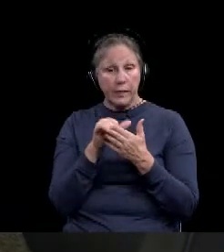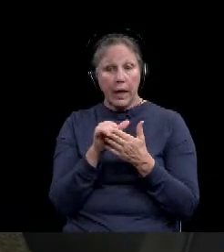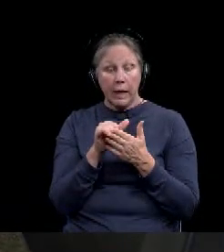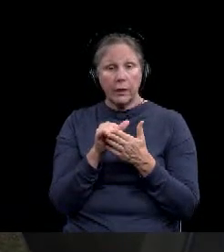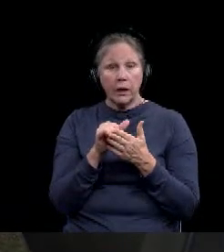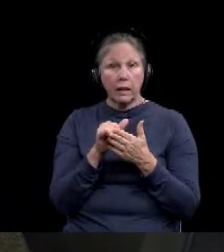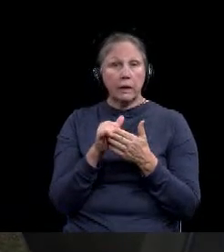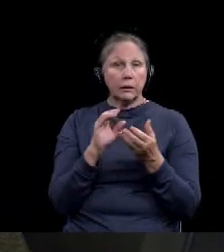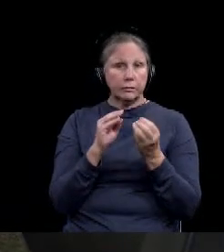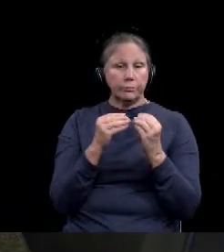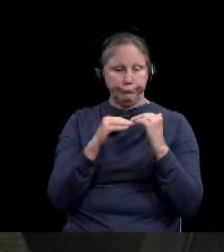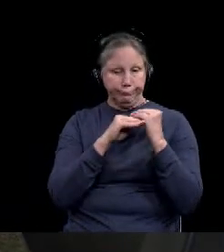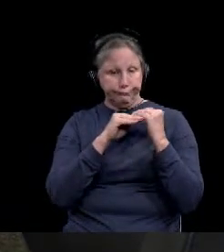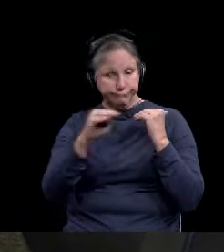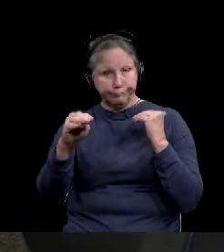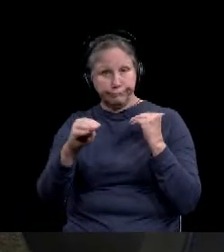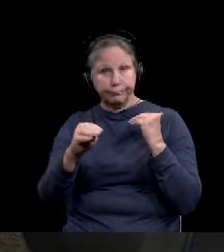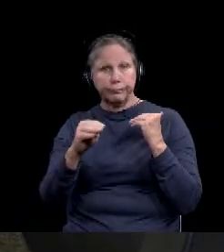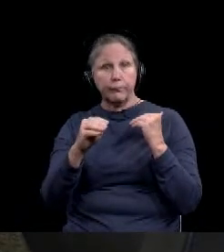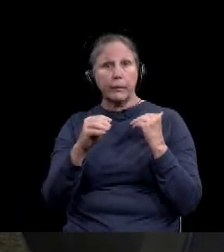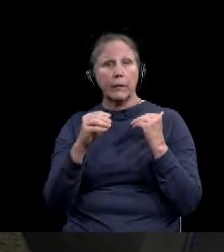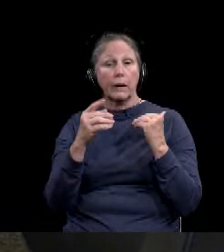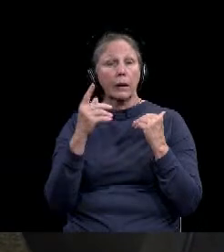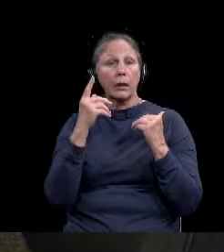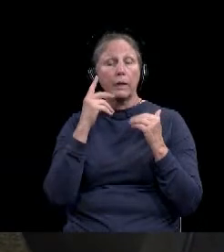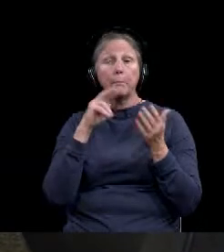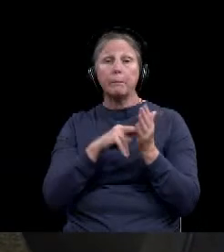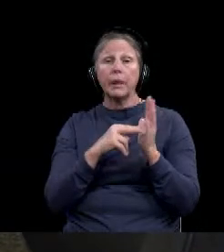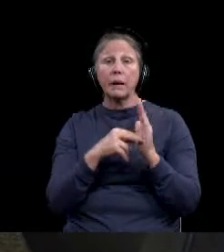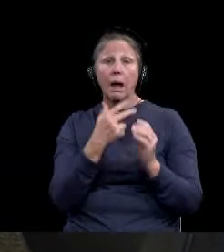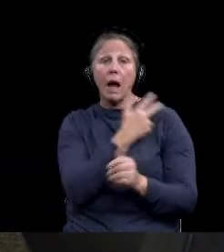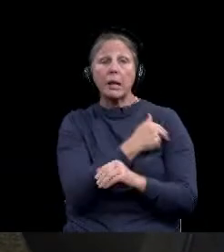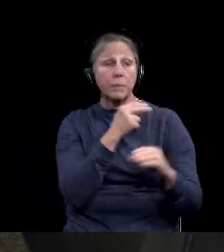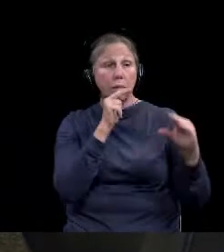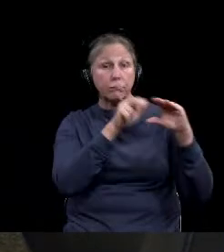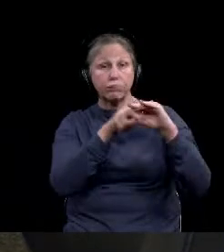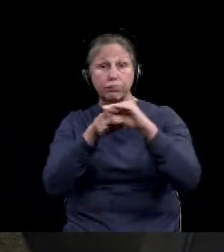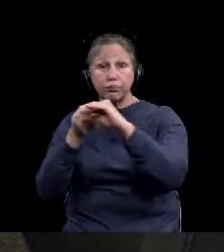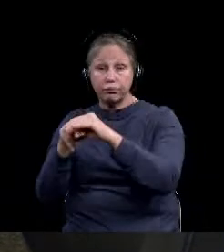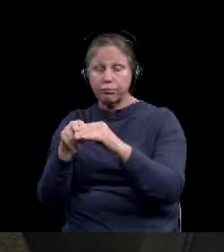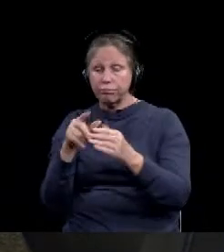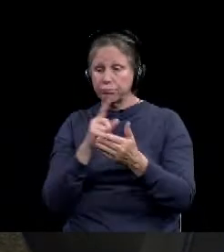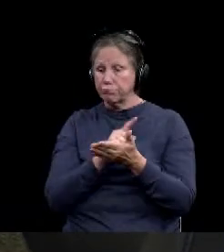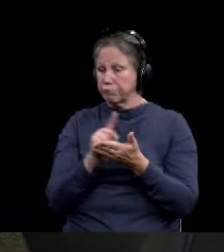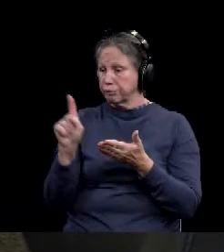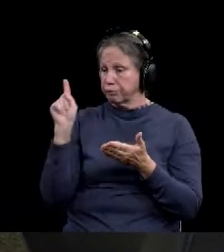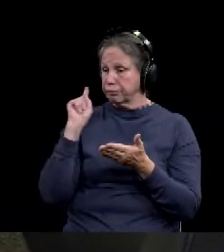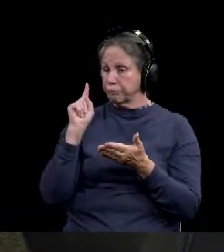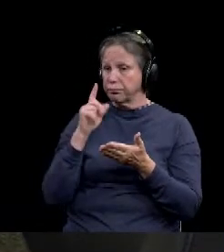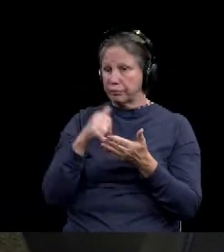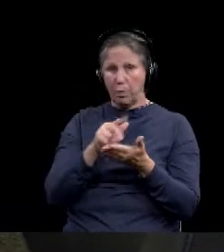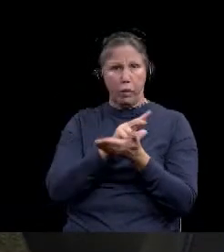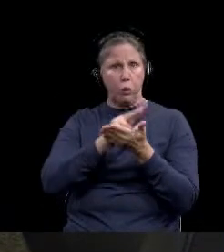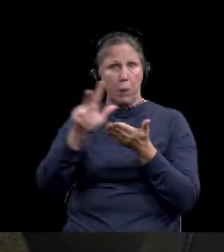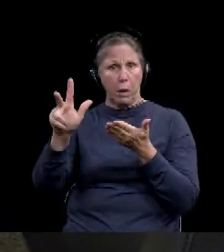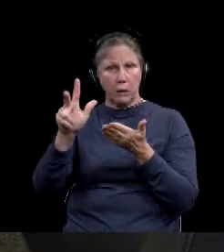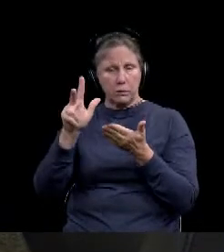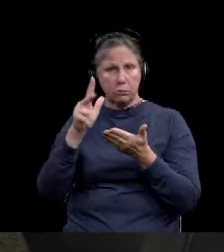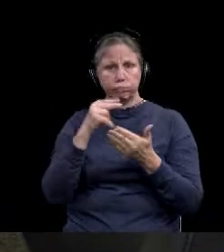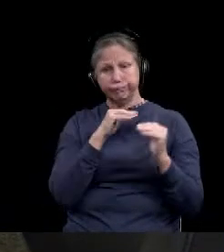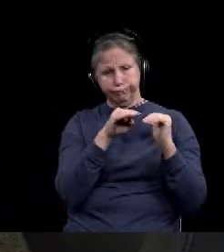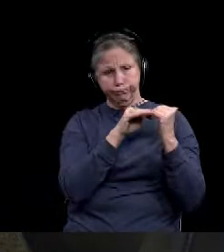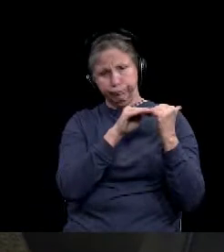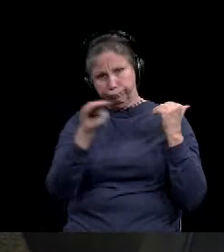stable in regards to hospitalized patients for the past week or are now three weeks or so that has been pretty